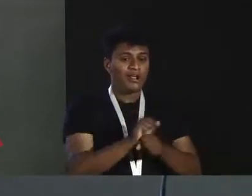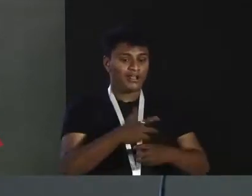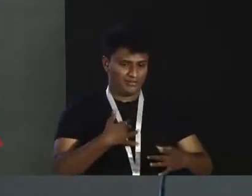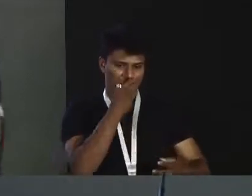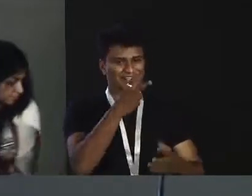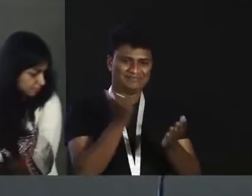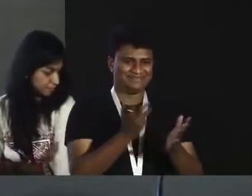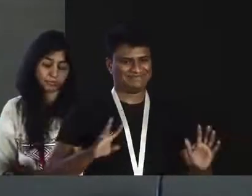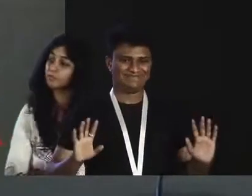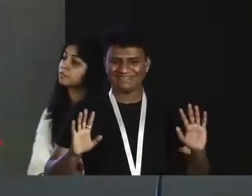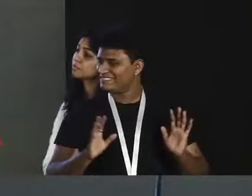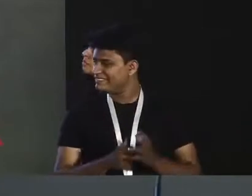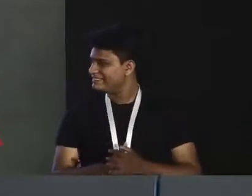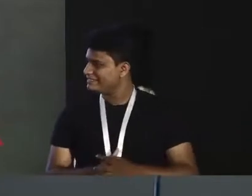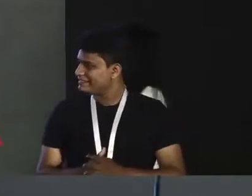Kind of tricky.